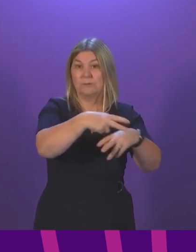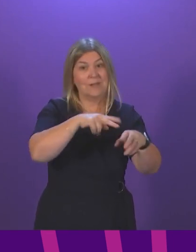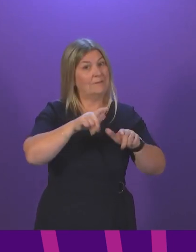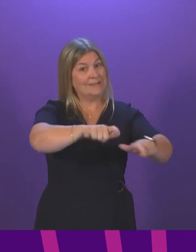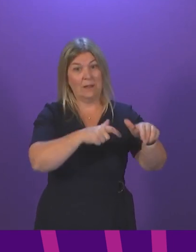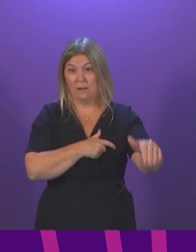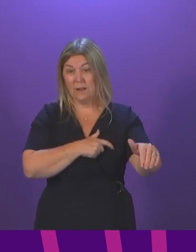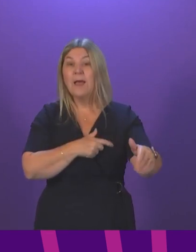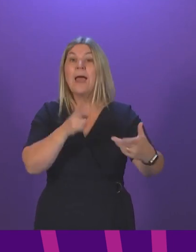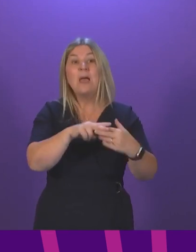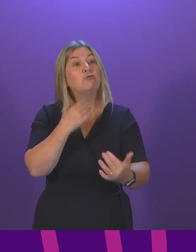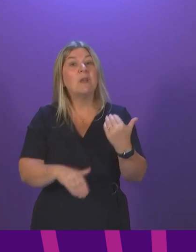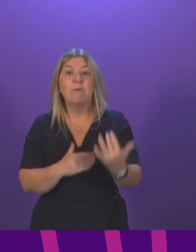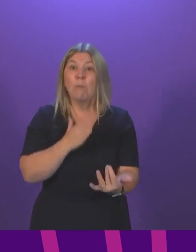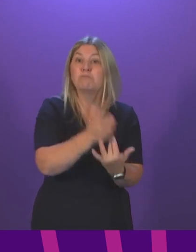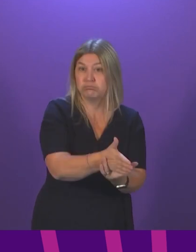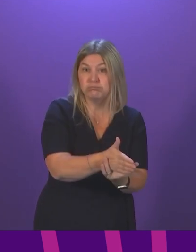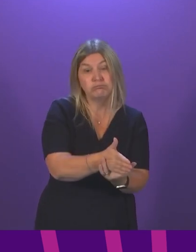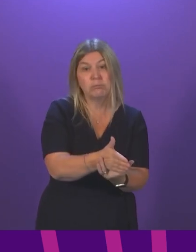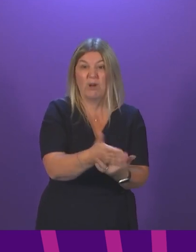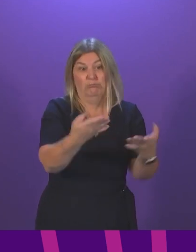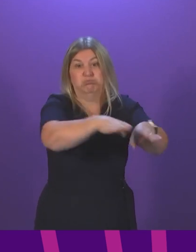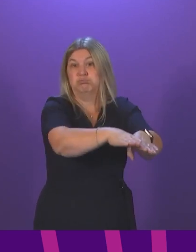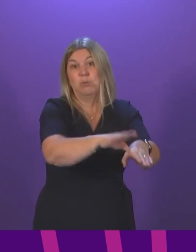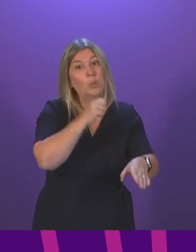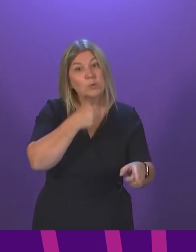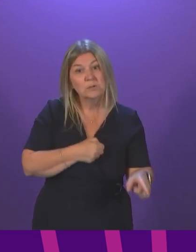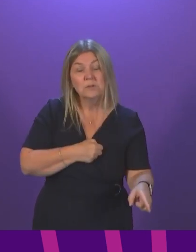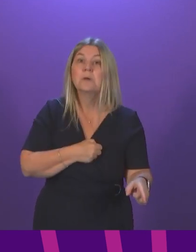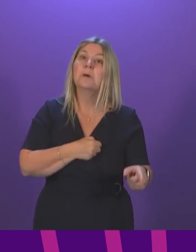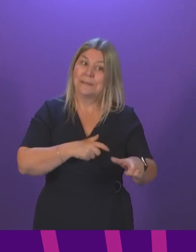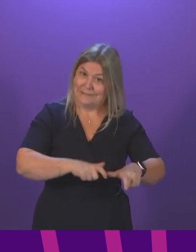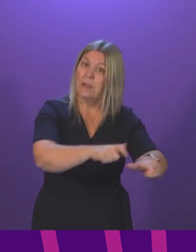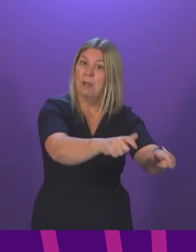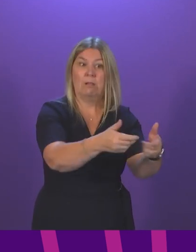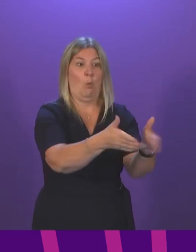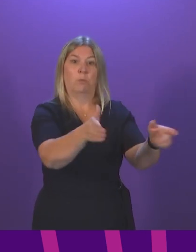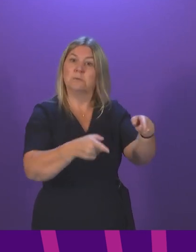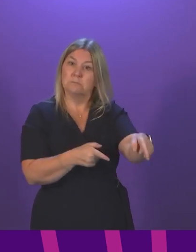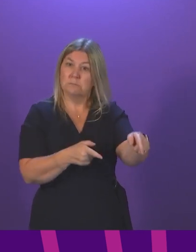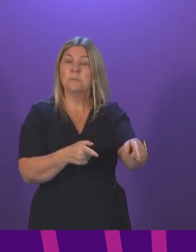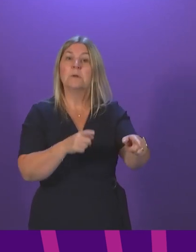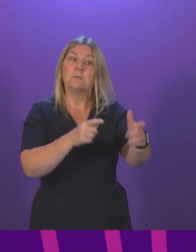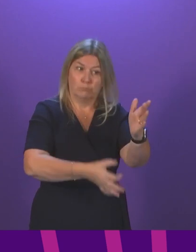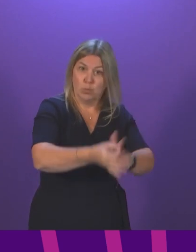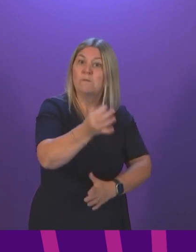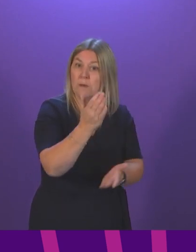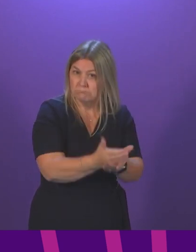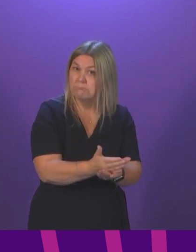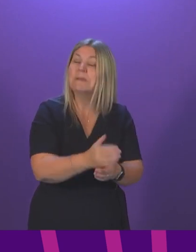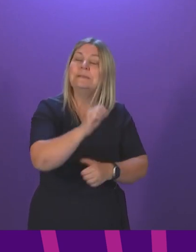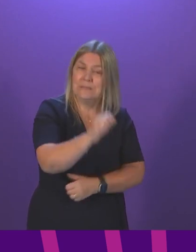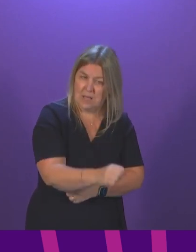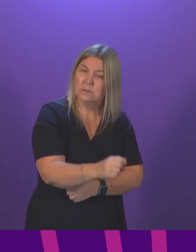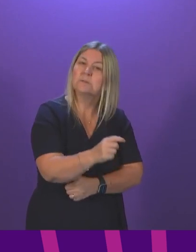operational had we not intervened in that way. Ferguson's is on a journey to recovery. It has a way to go